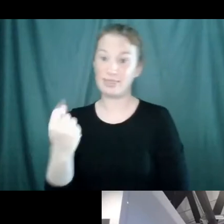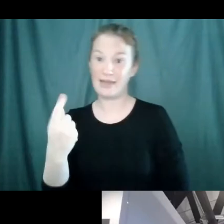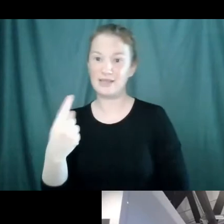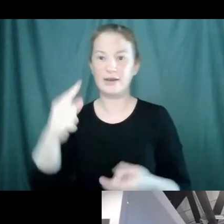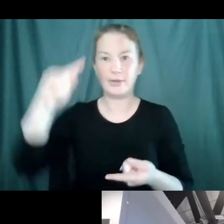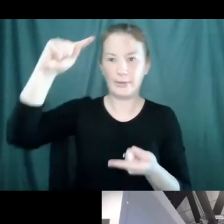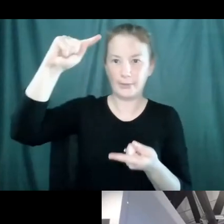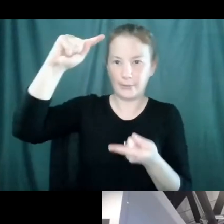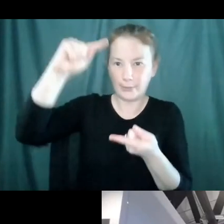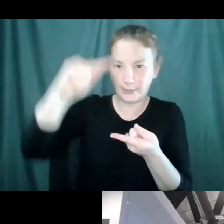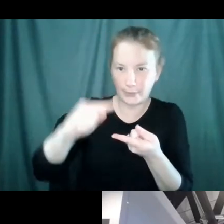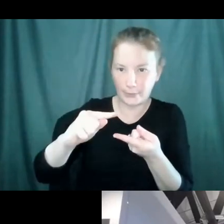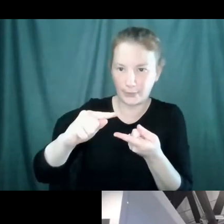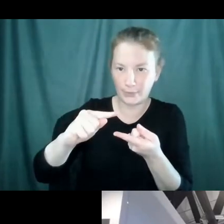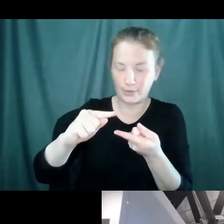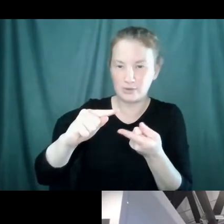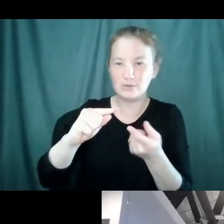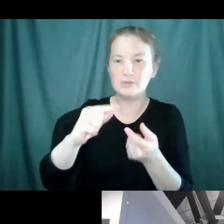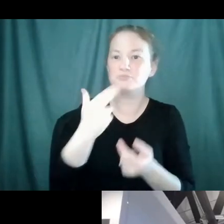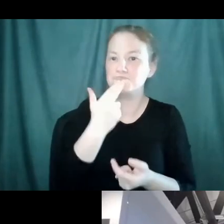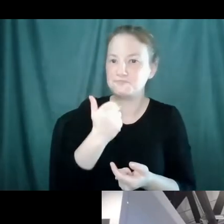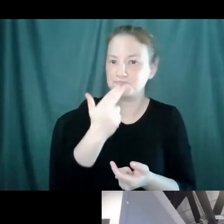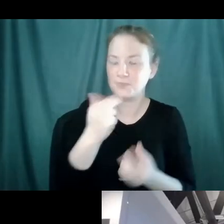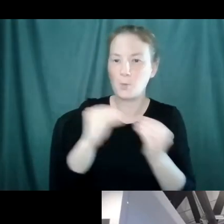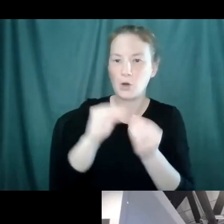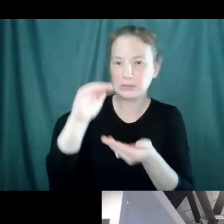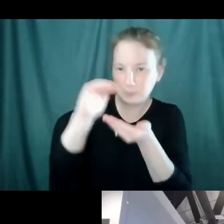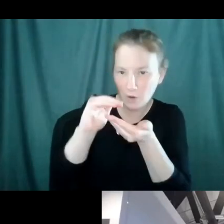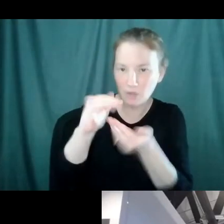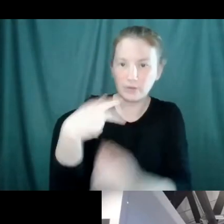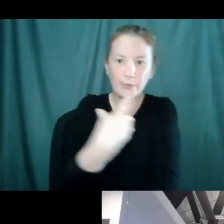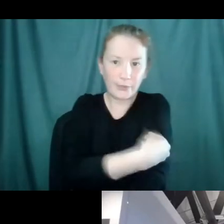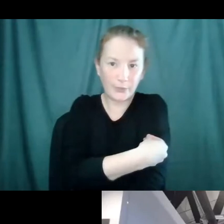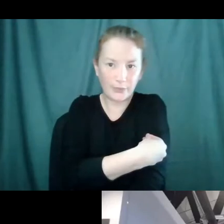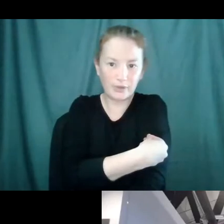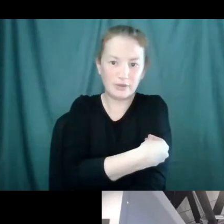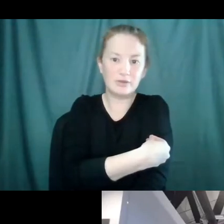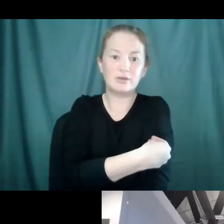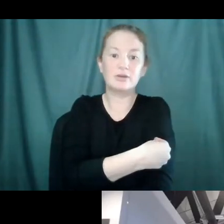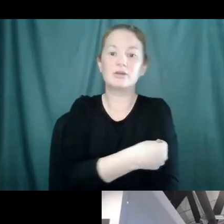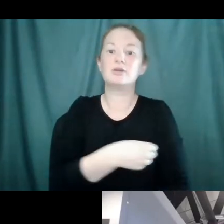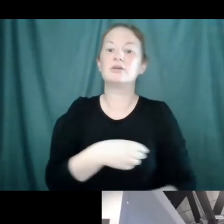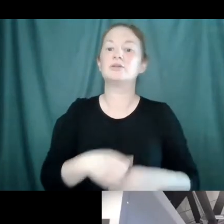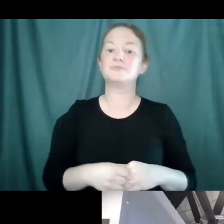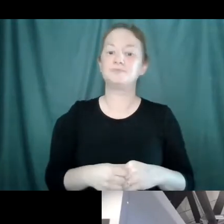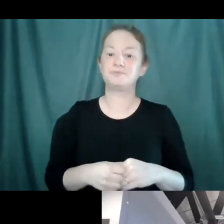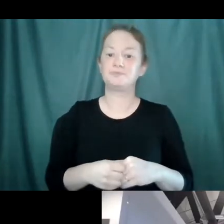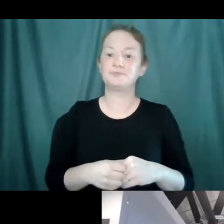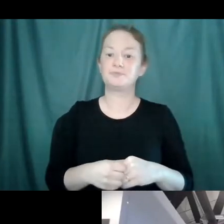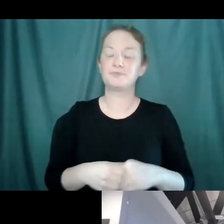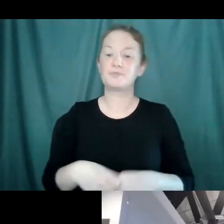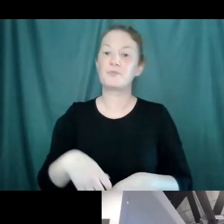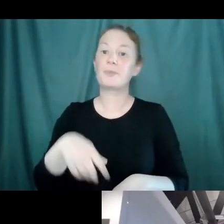of teens and adults. Um, you would, you might think that it should be smaller. The doses of